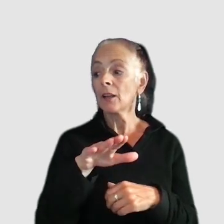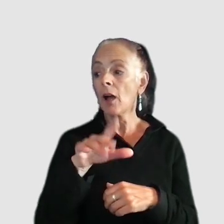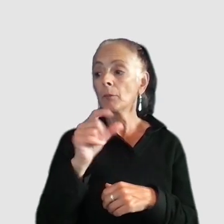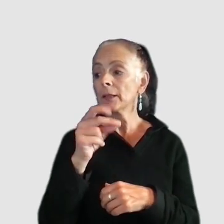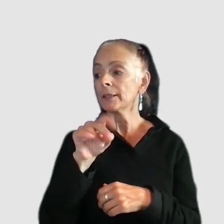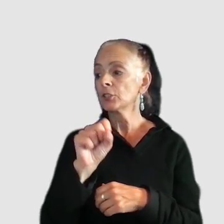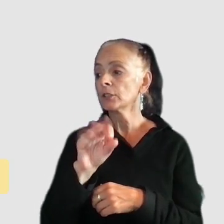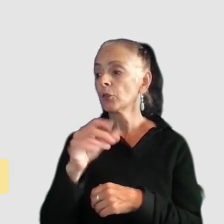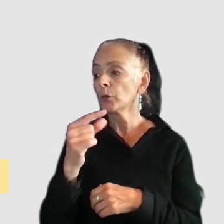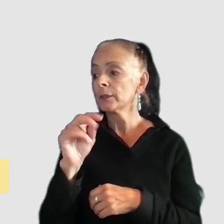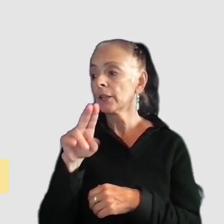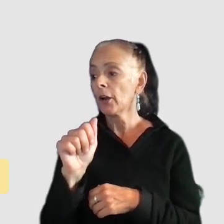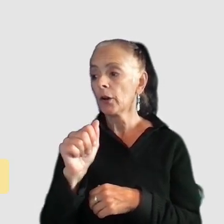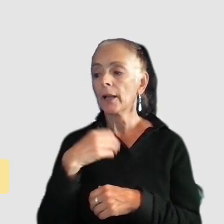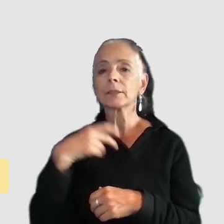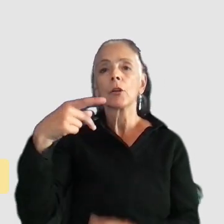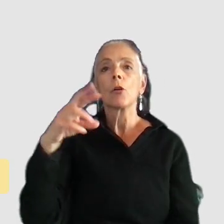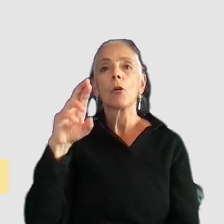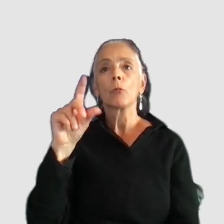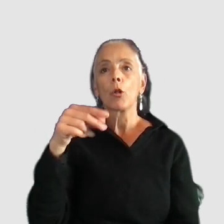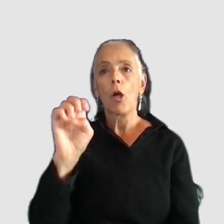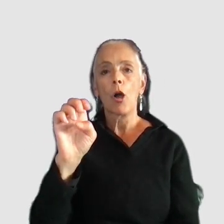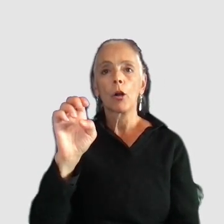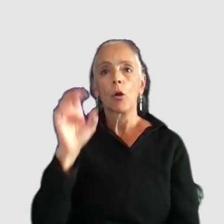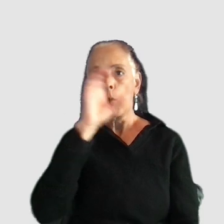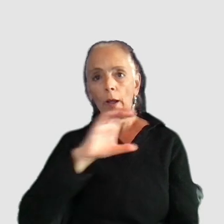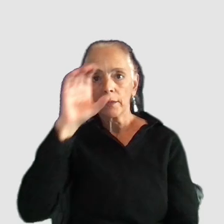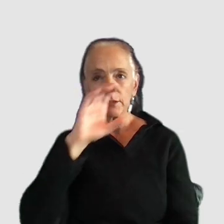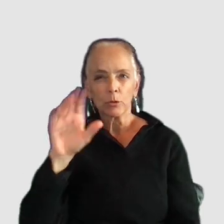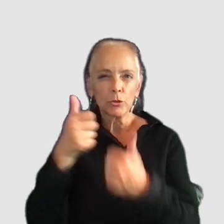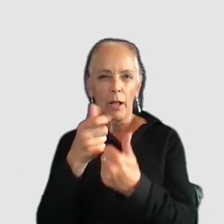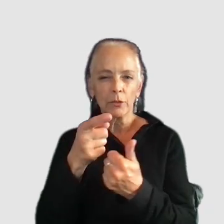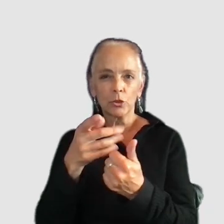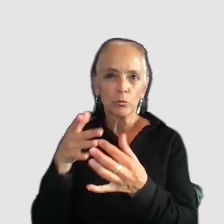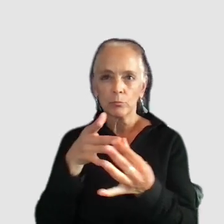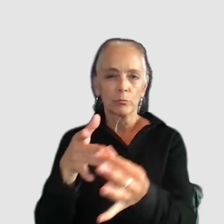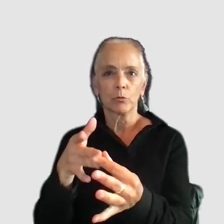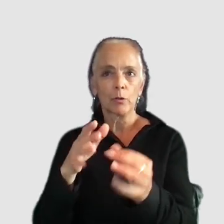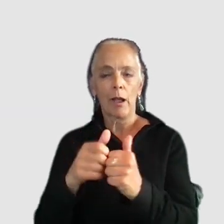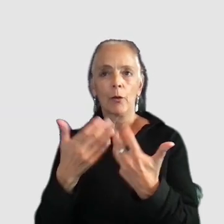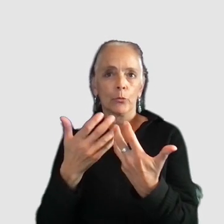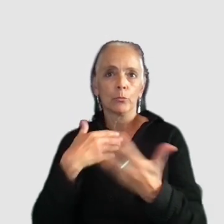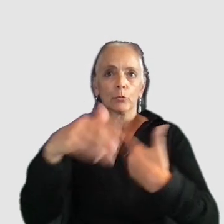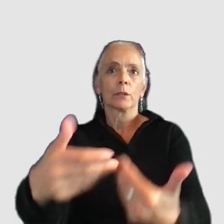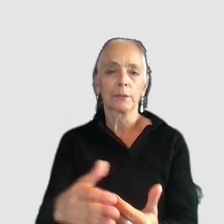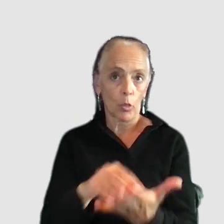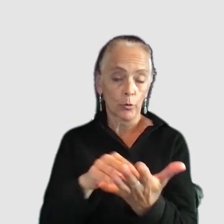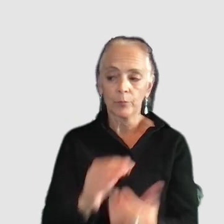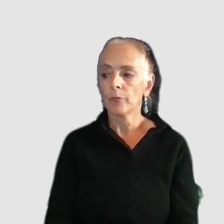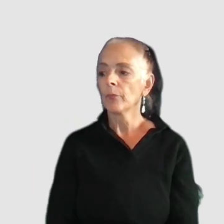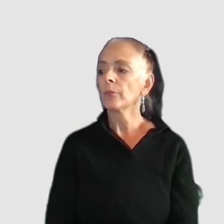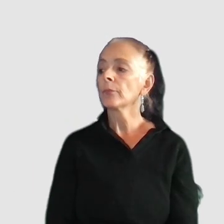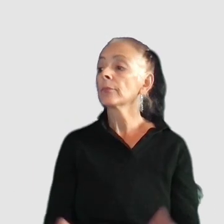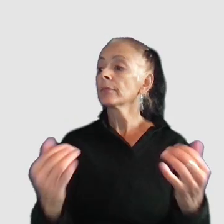prologue quests which are also there to challenge you and direct you to game modes that are going to help you learn and progress lastly